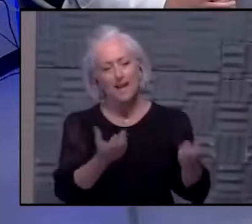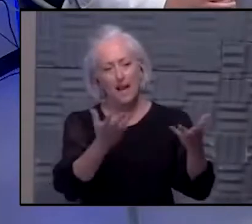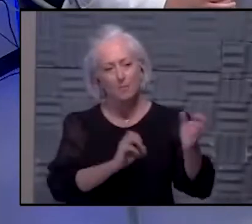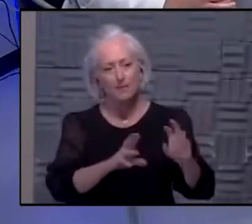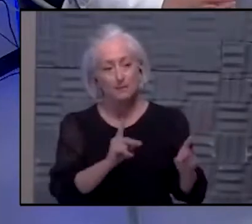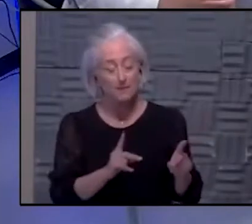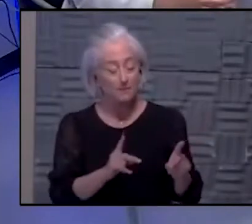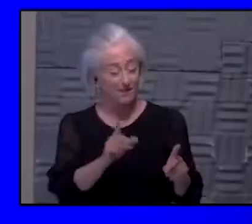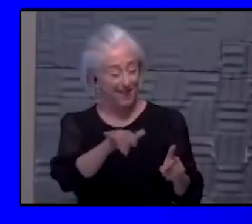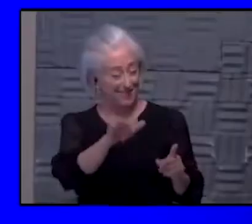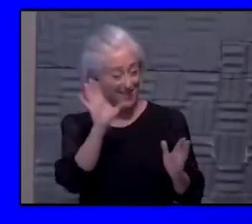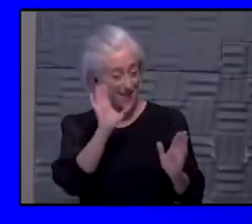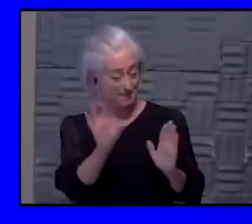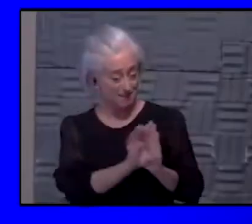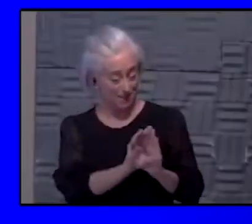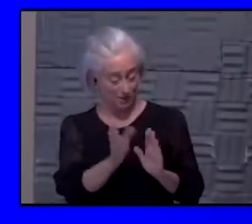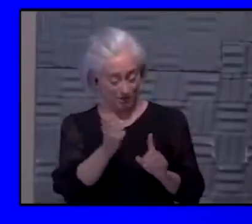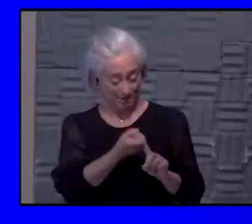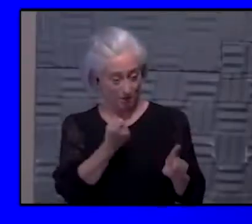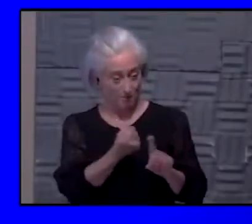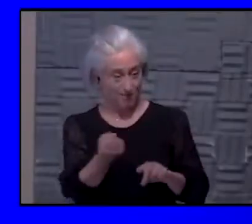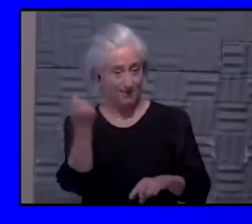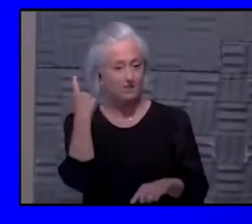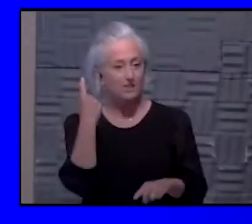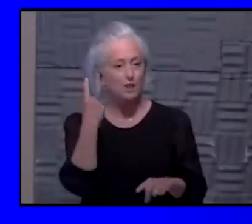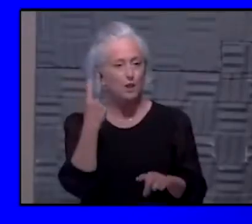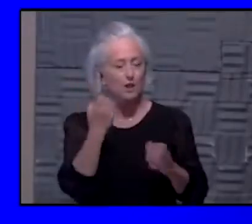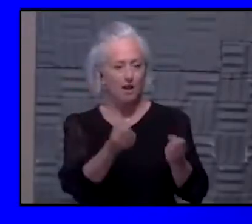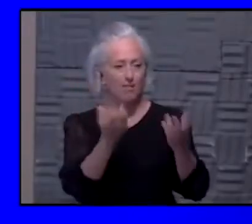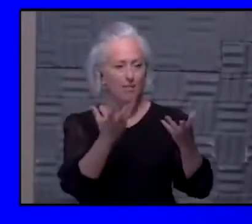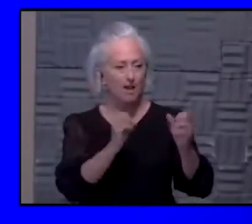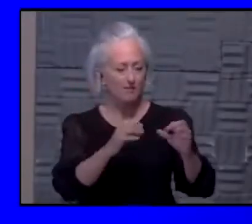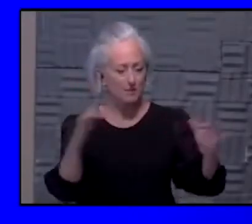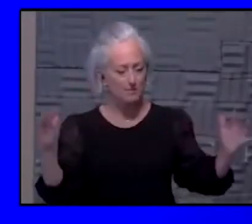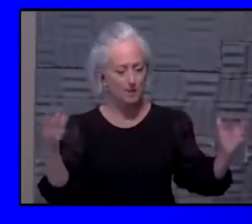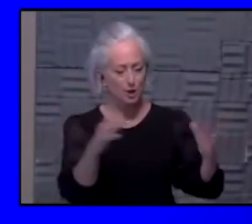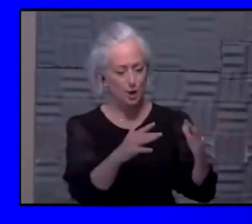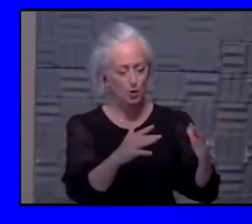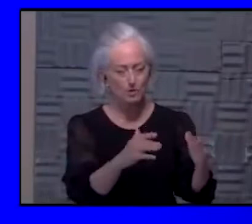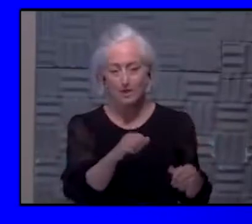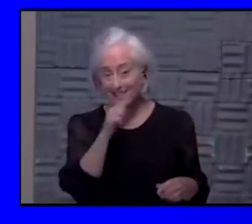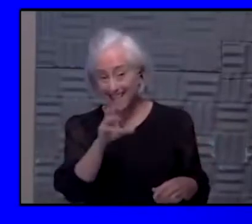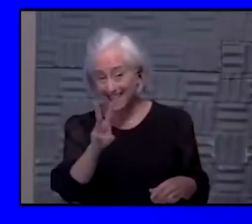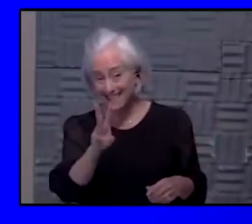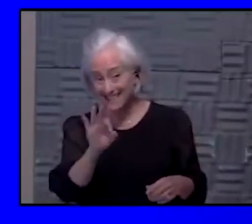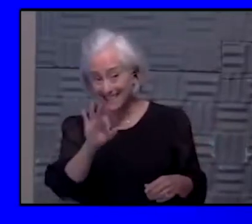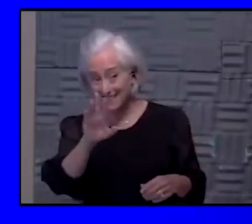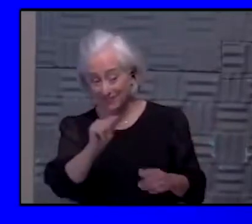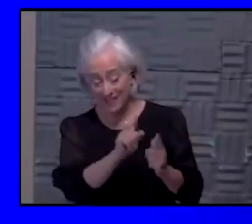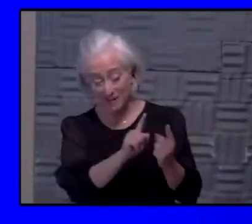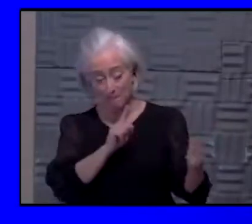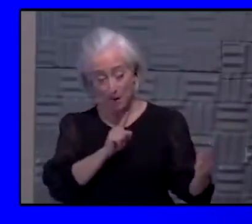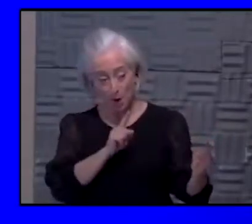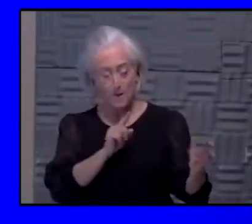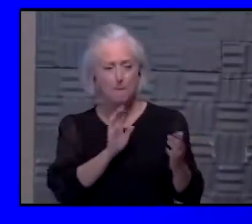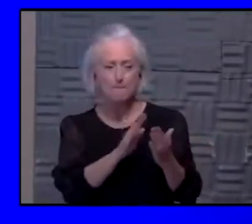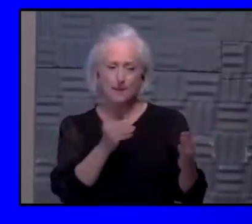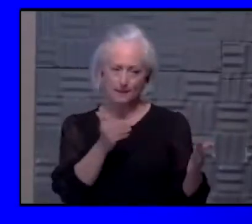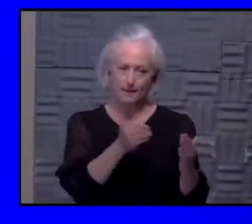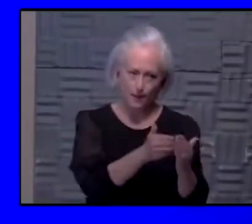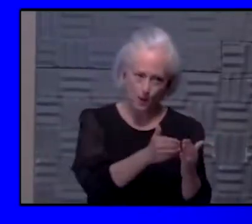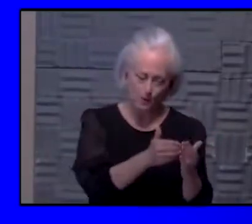was quite high, pretty close to each other, definitely not six feet apart, but certainly closer than that. And I think when you're doing that,